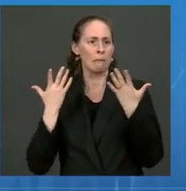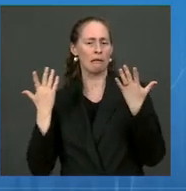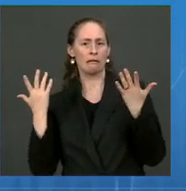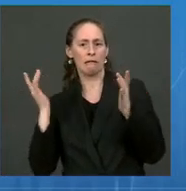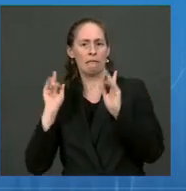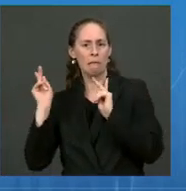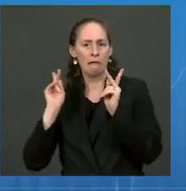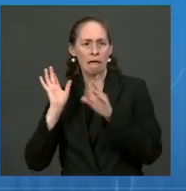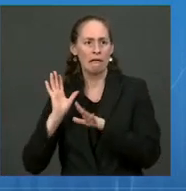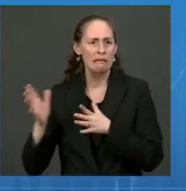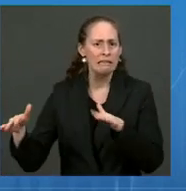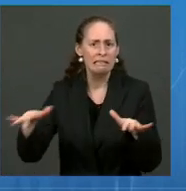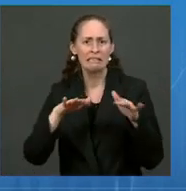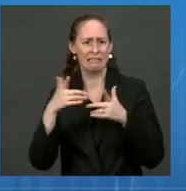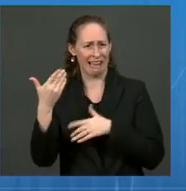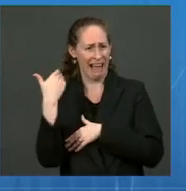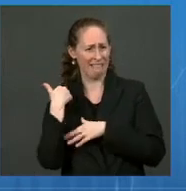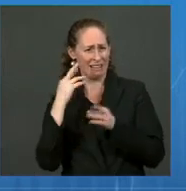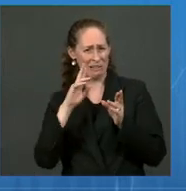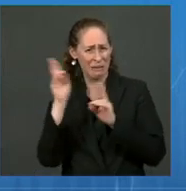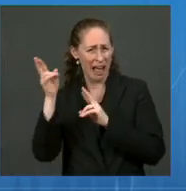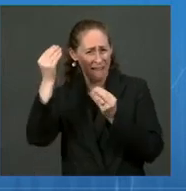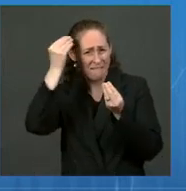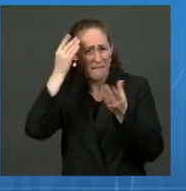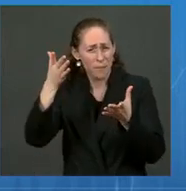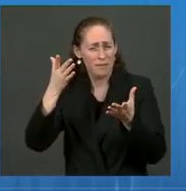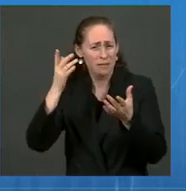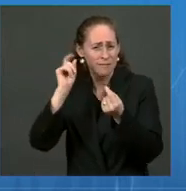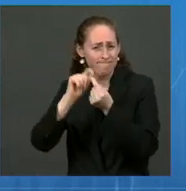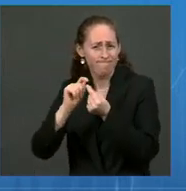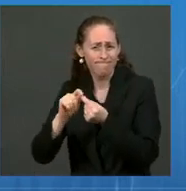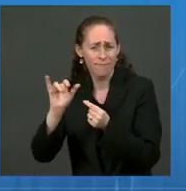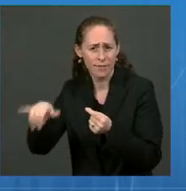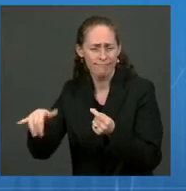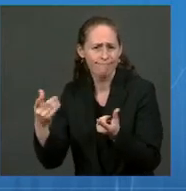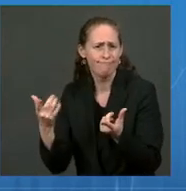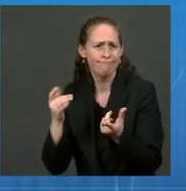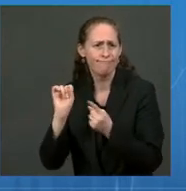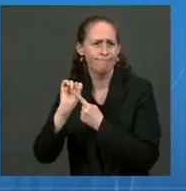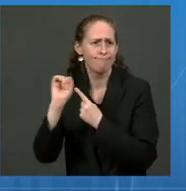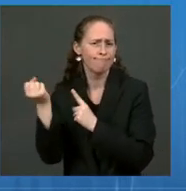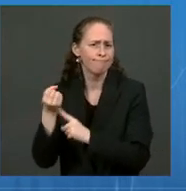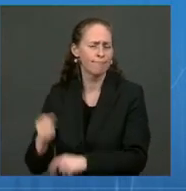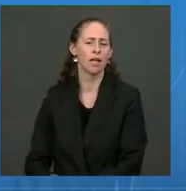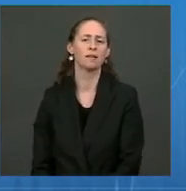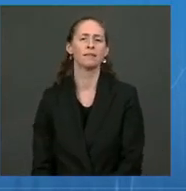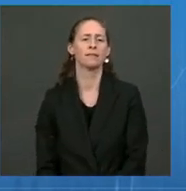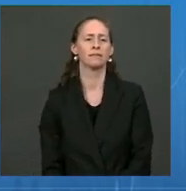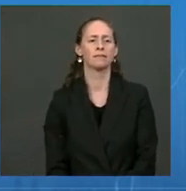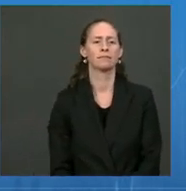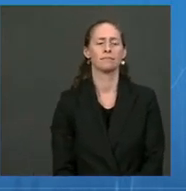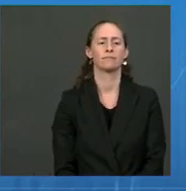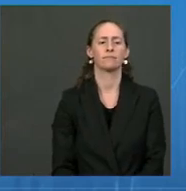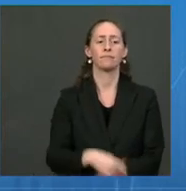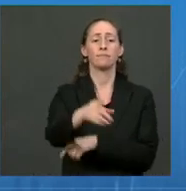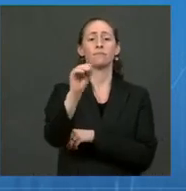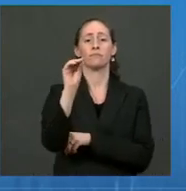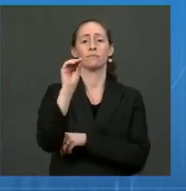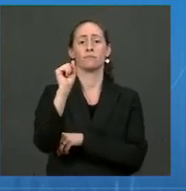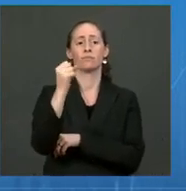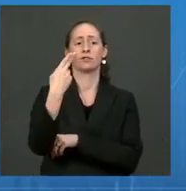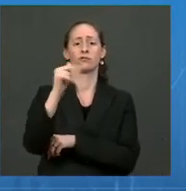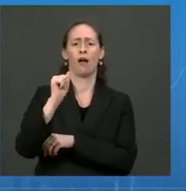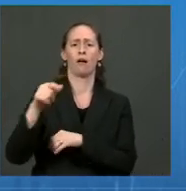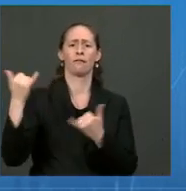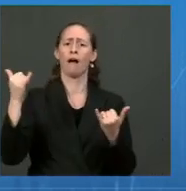Thank you. Dr. So, on OSHA, you know, the team has been working over at Labor to develop the emergency temporary